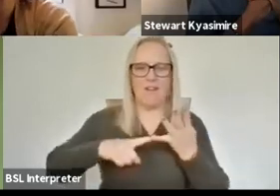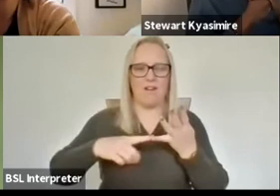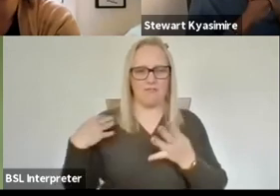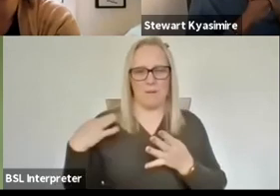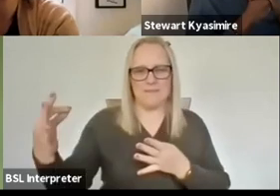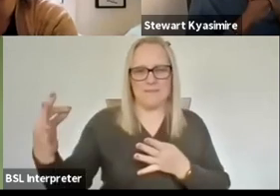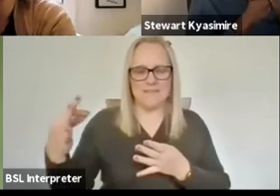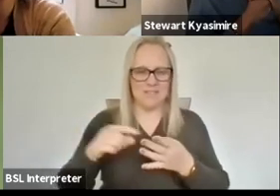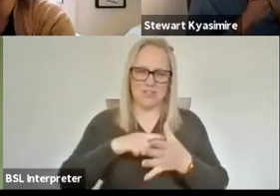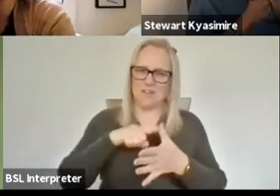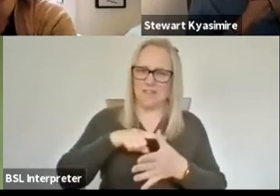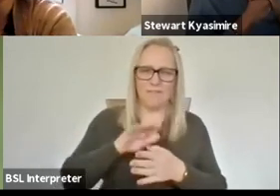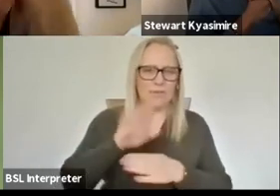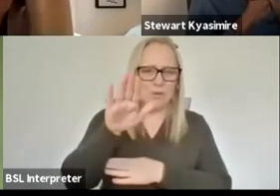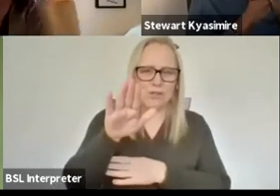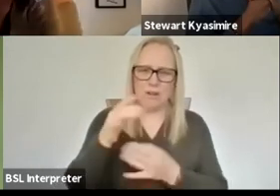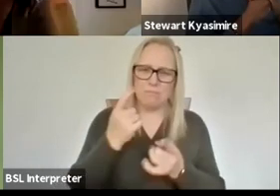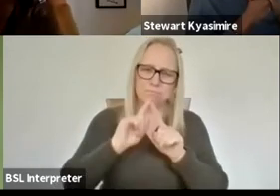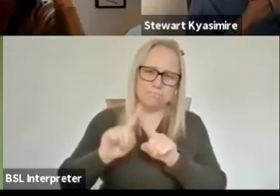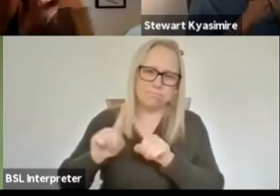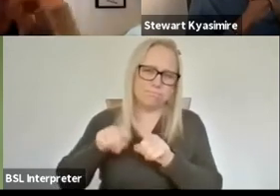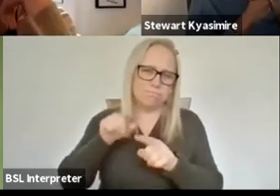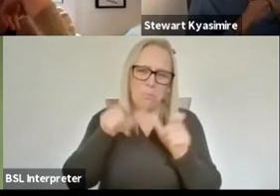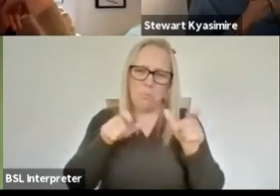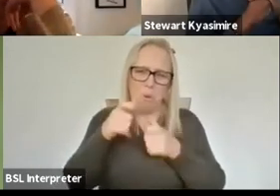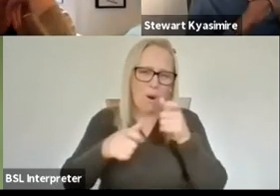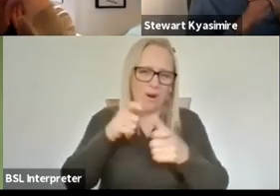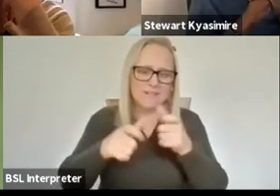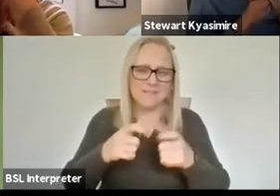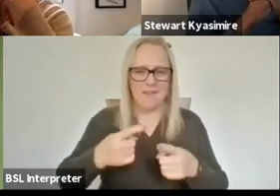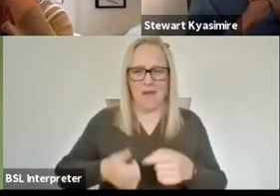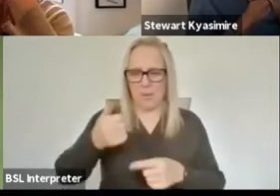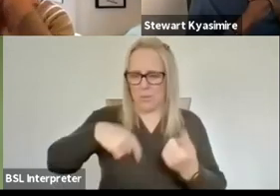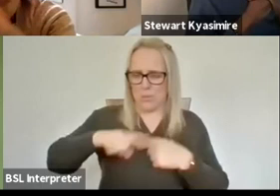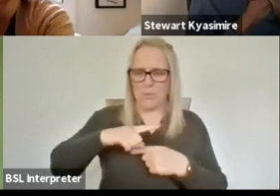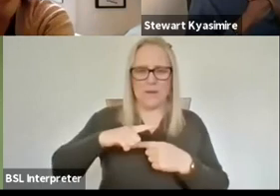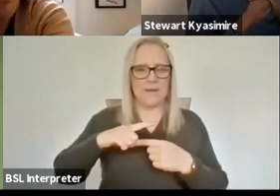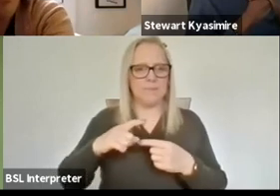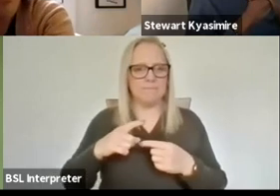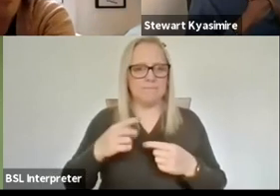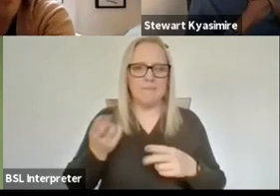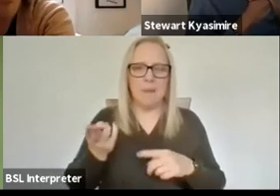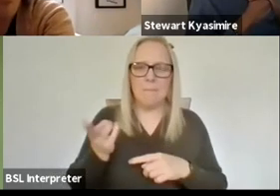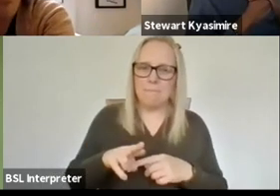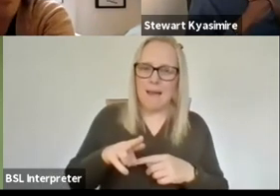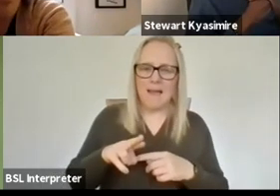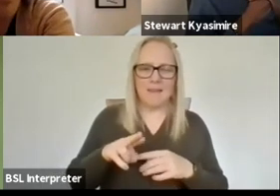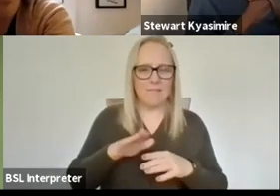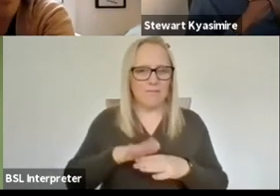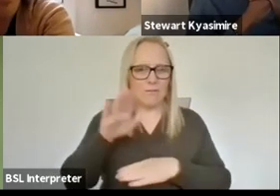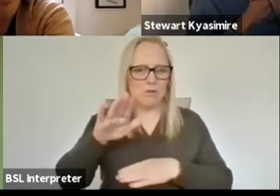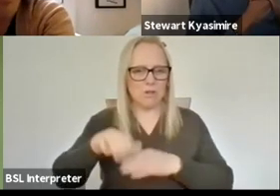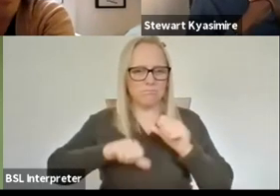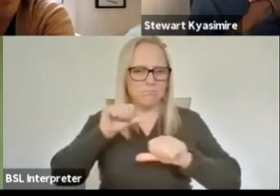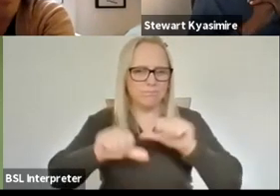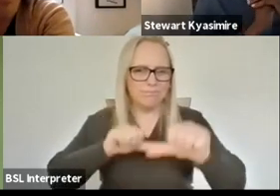futures and how can we find a way of resetting how we do things in the traumatizing time